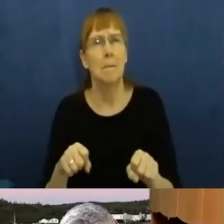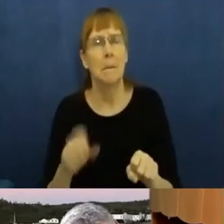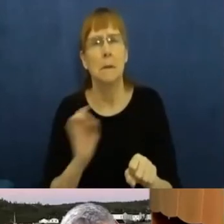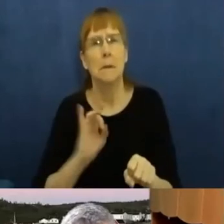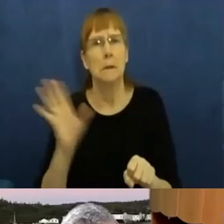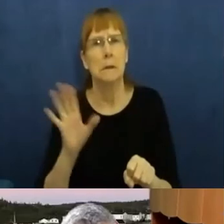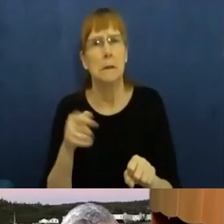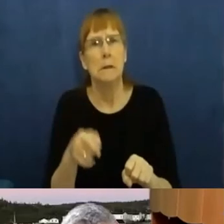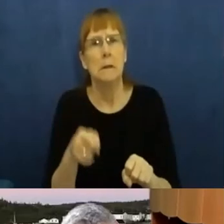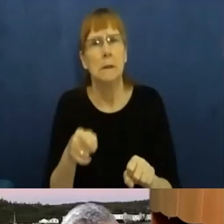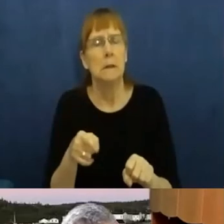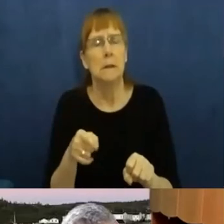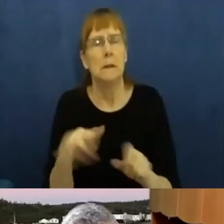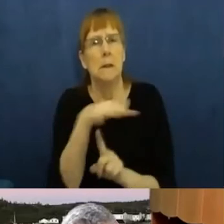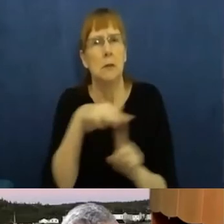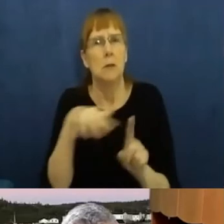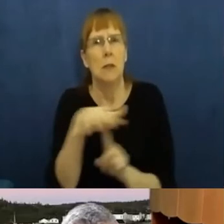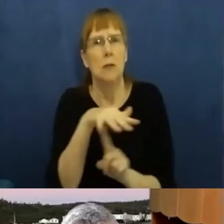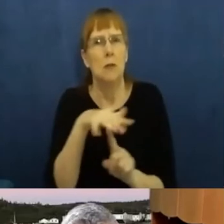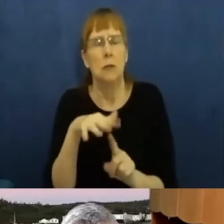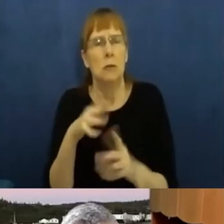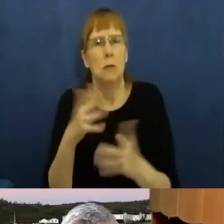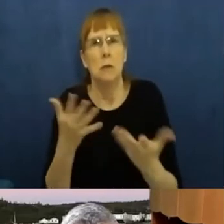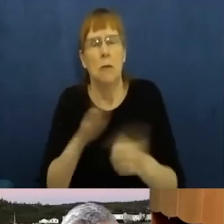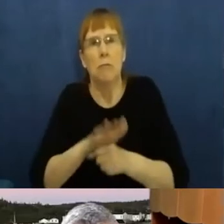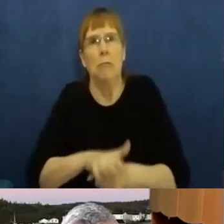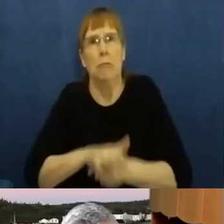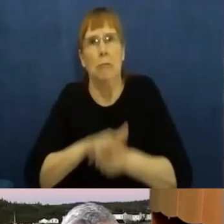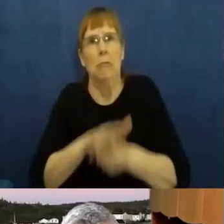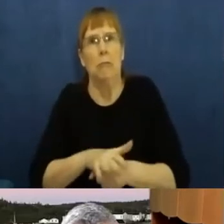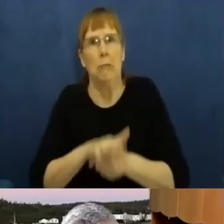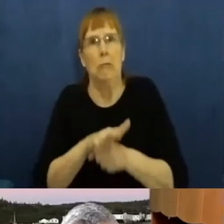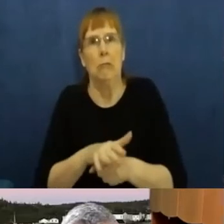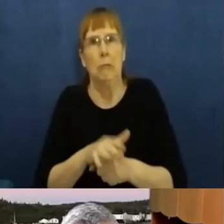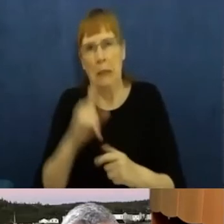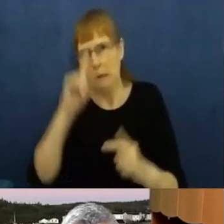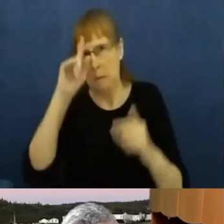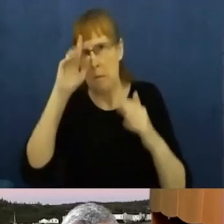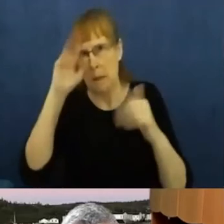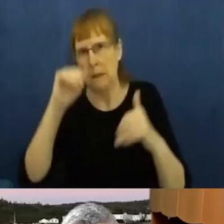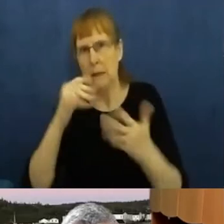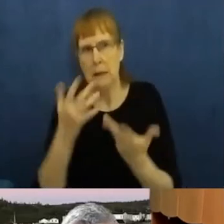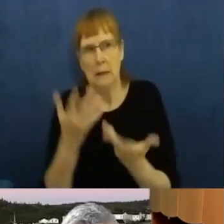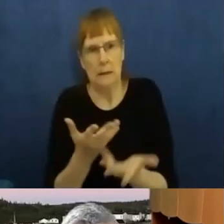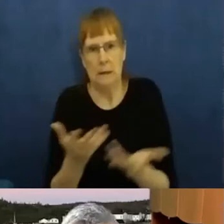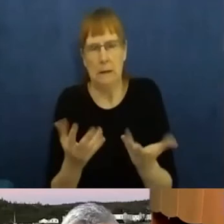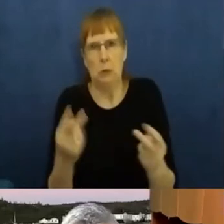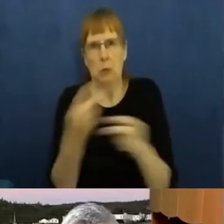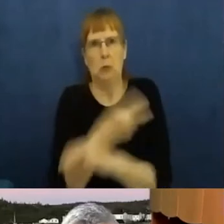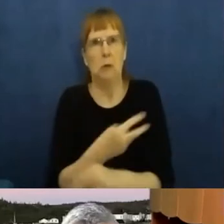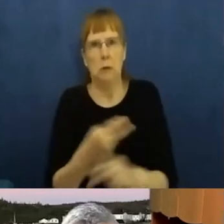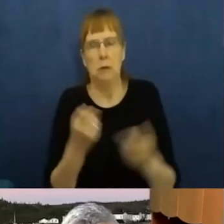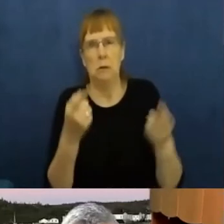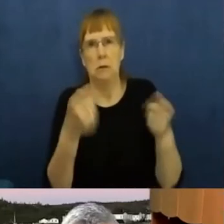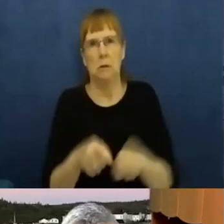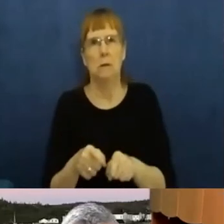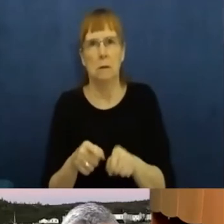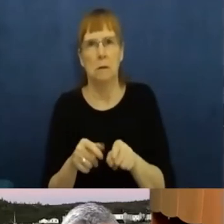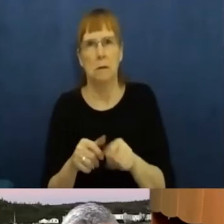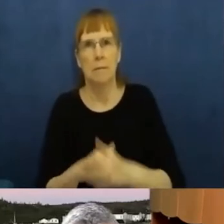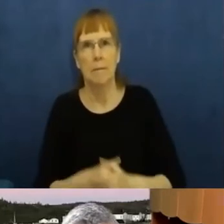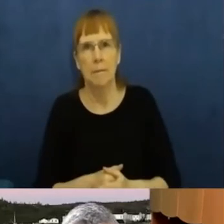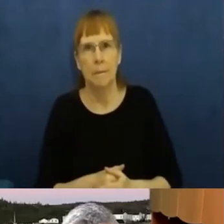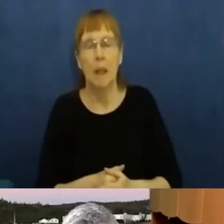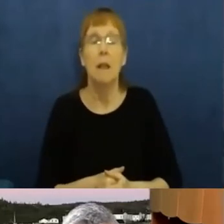and the outcome is expected to be problematic. Of course, I heard about continued